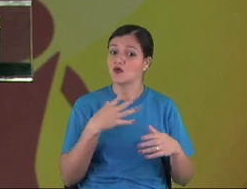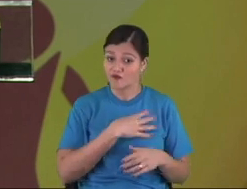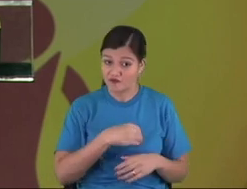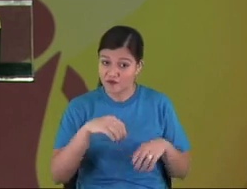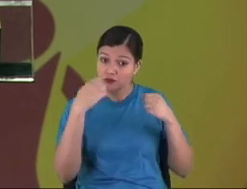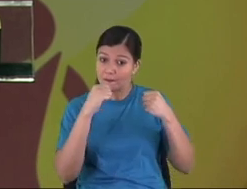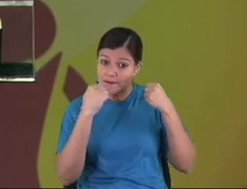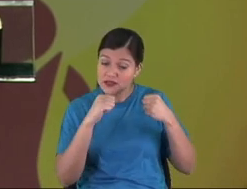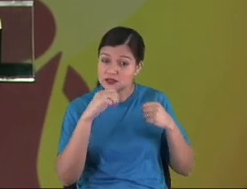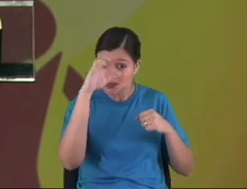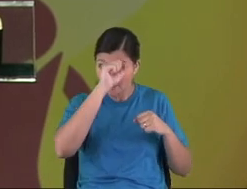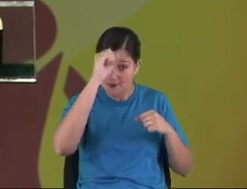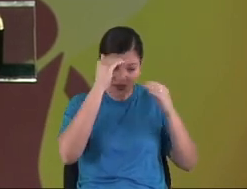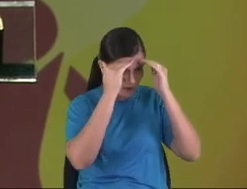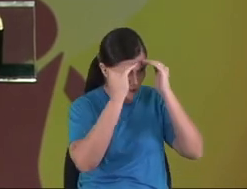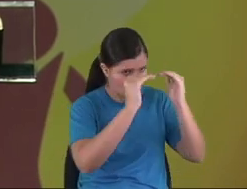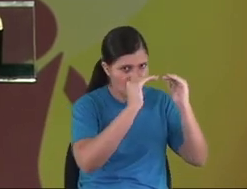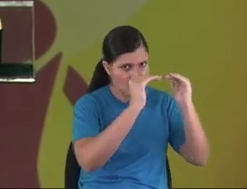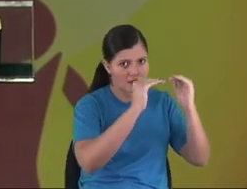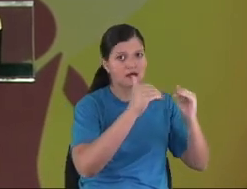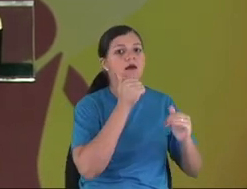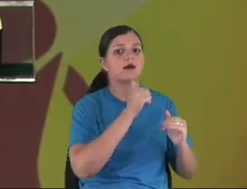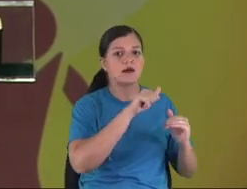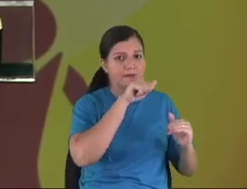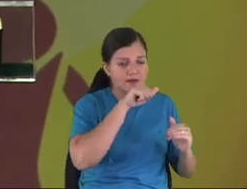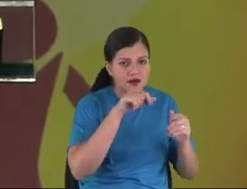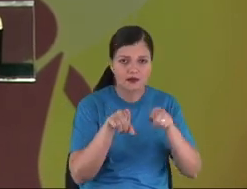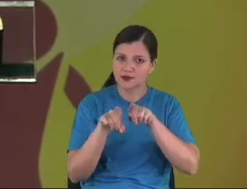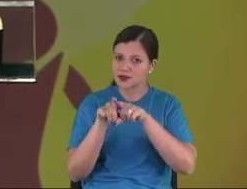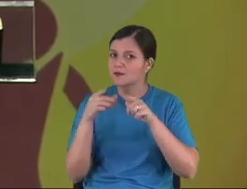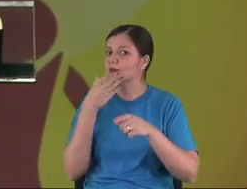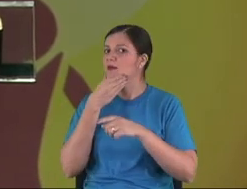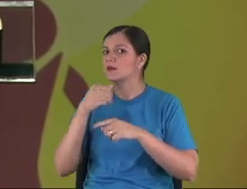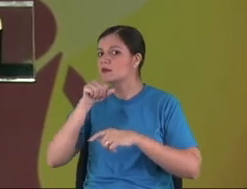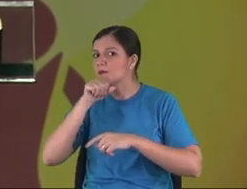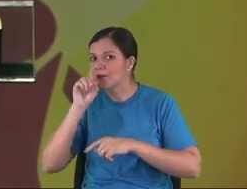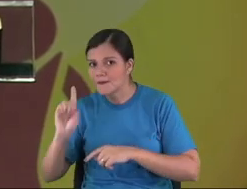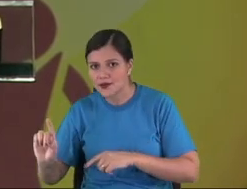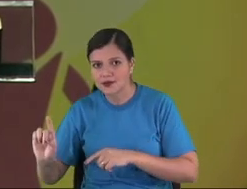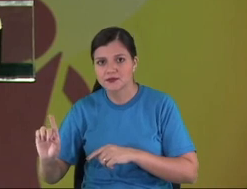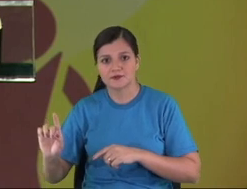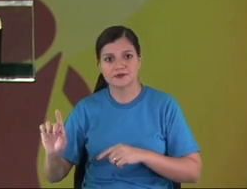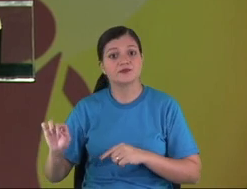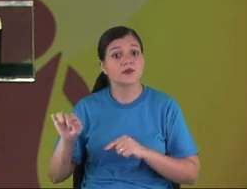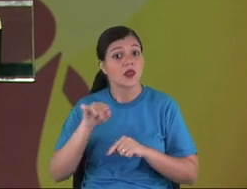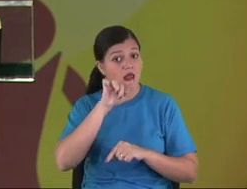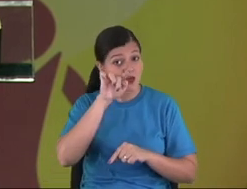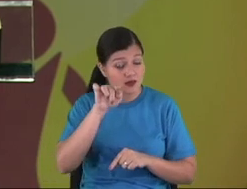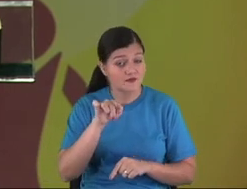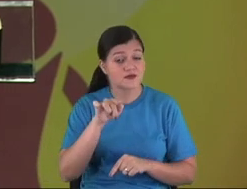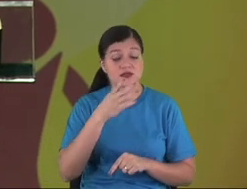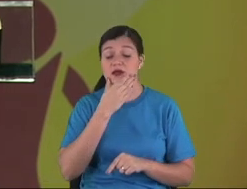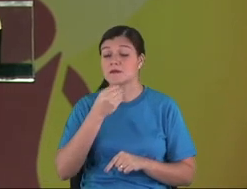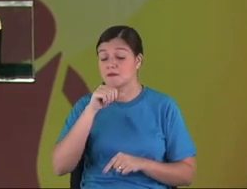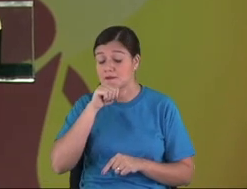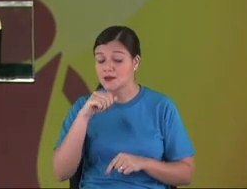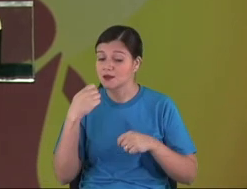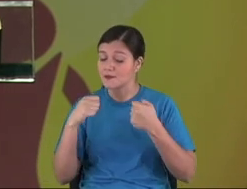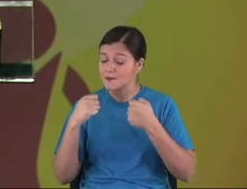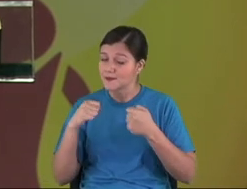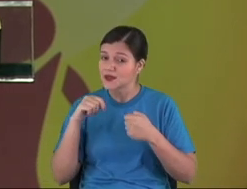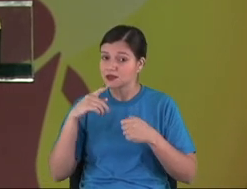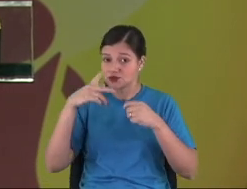The kids need to honor you and the mom to be a person that needs respect. You need